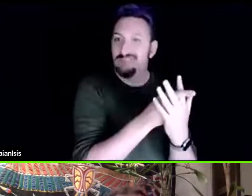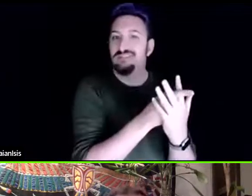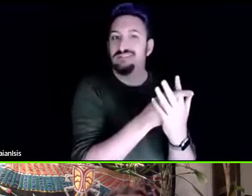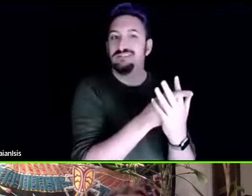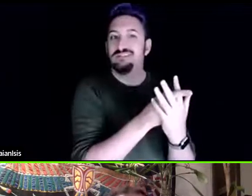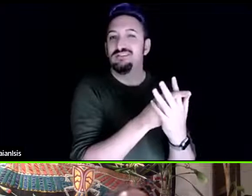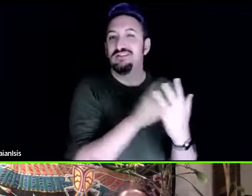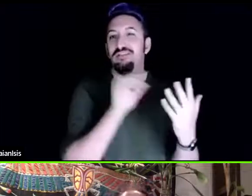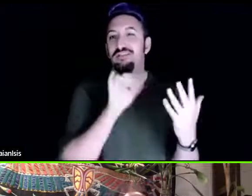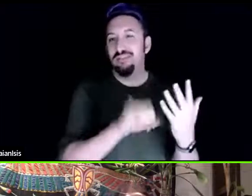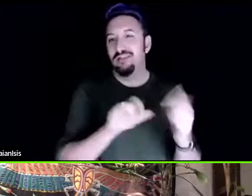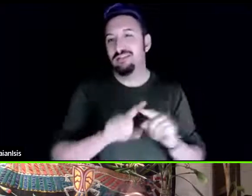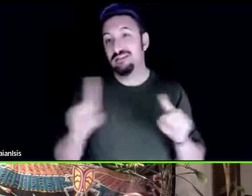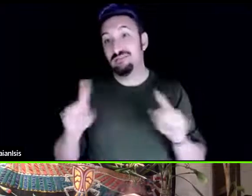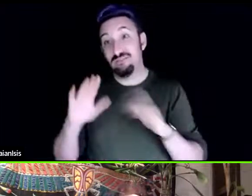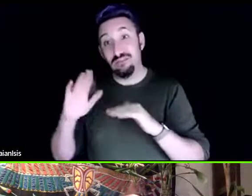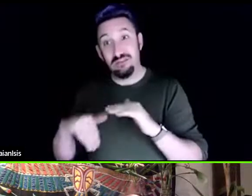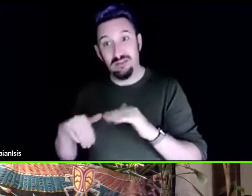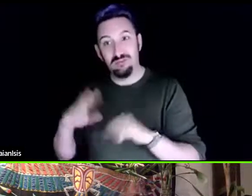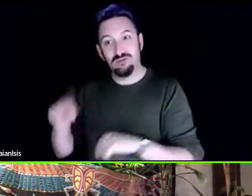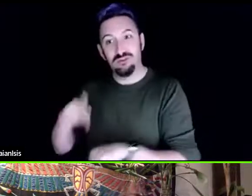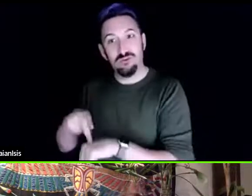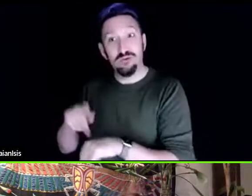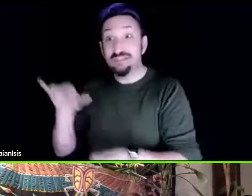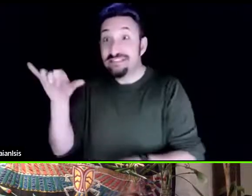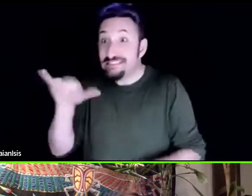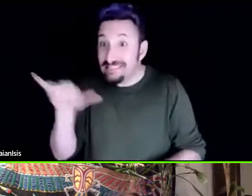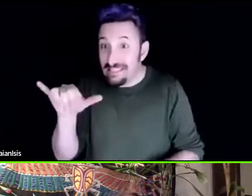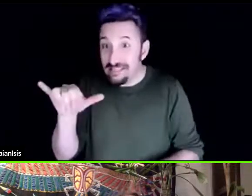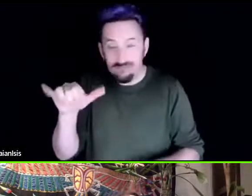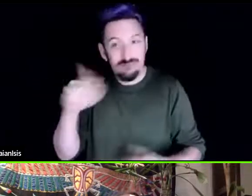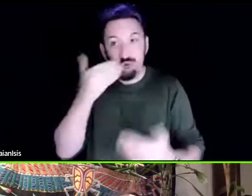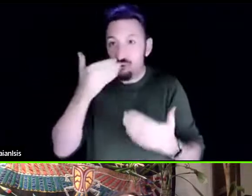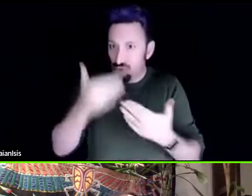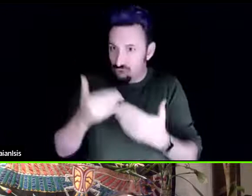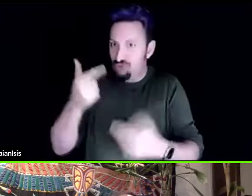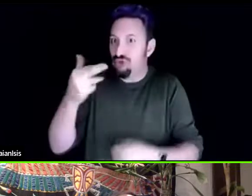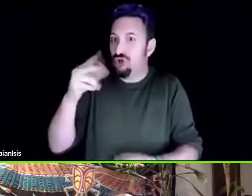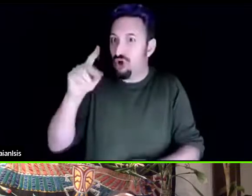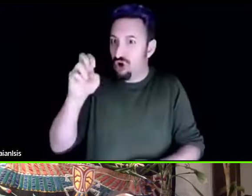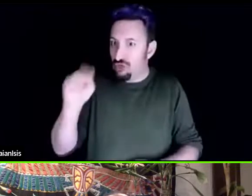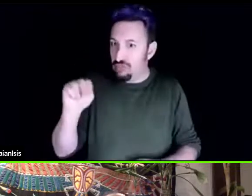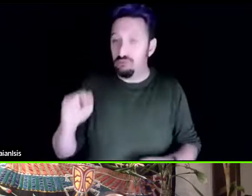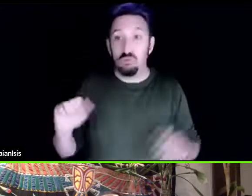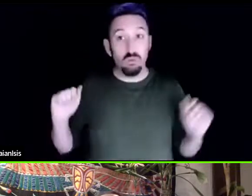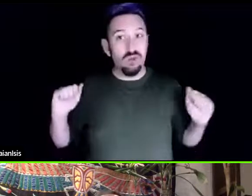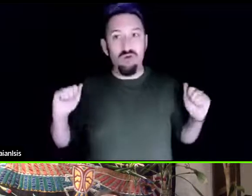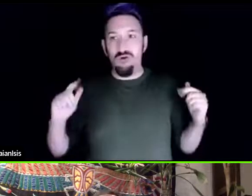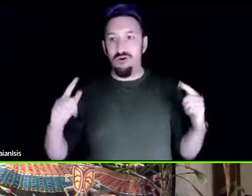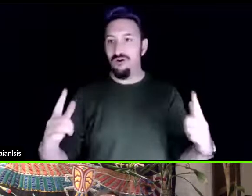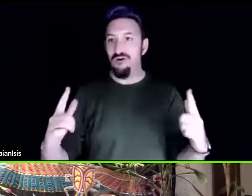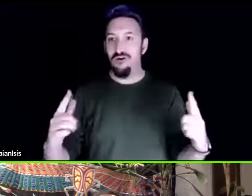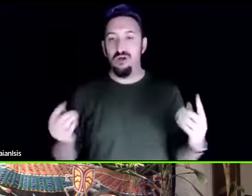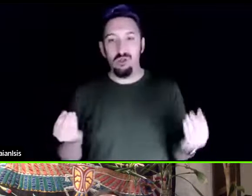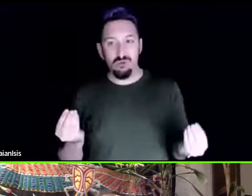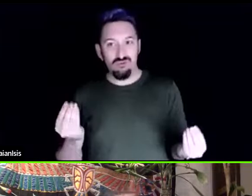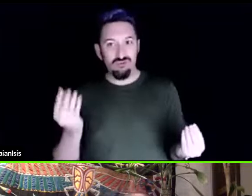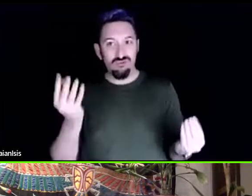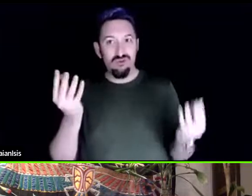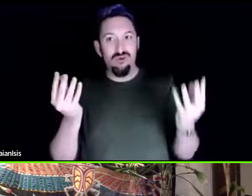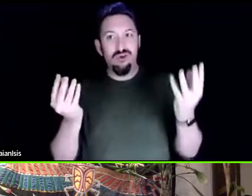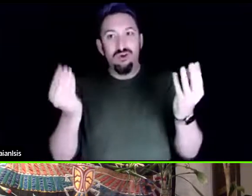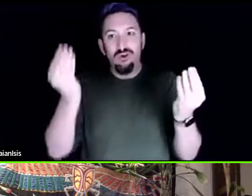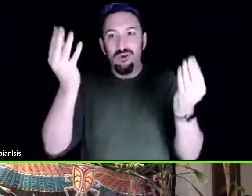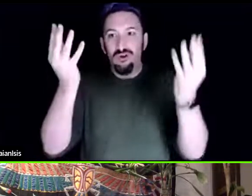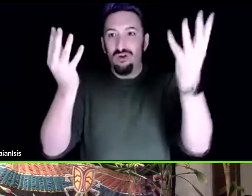garden we all grow in time right and so she's getting there and